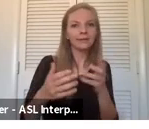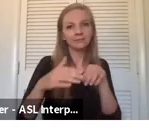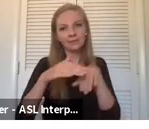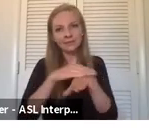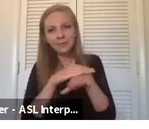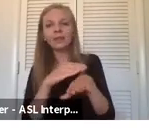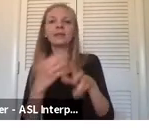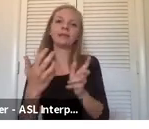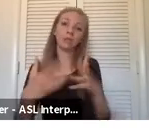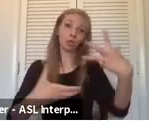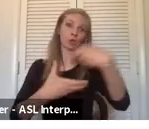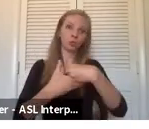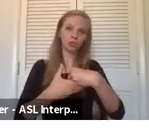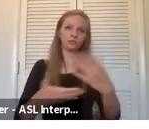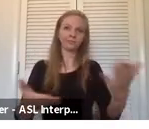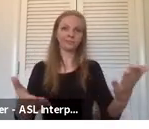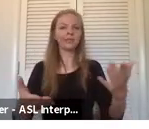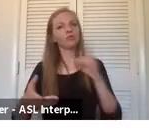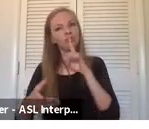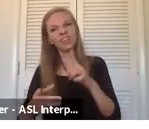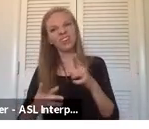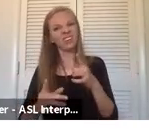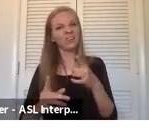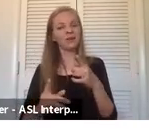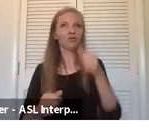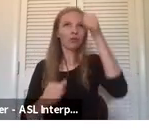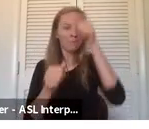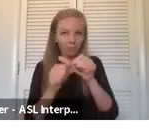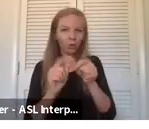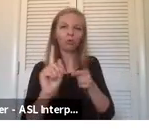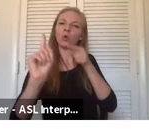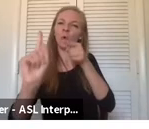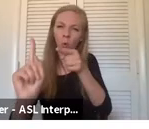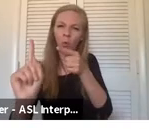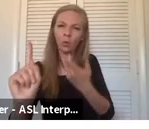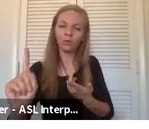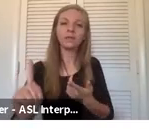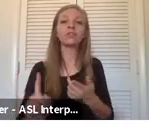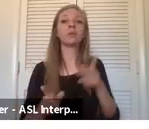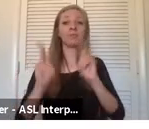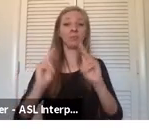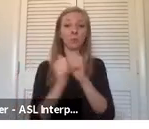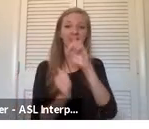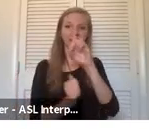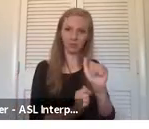keeping that end goal in mind. So when the person, when people with disabilities will be